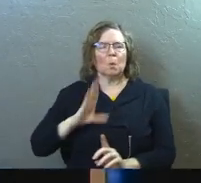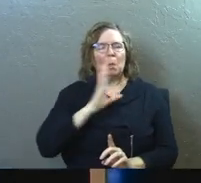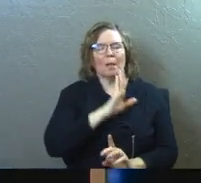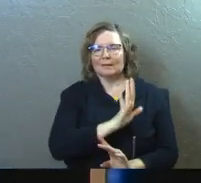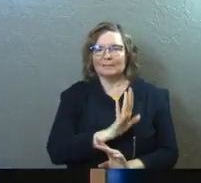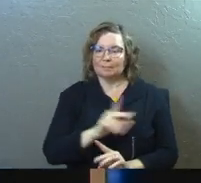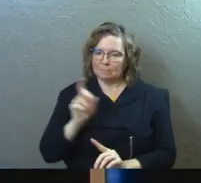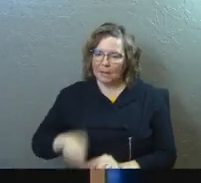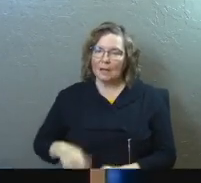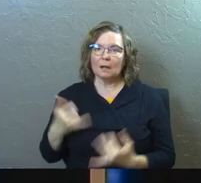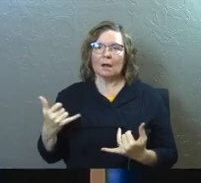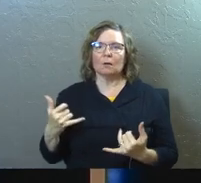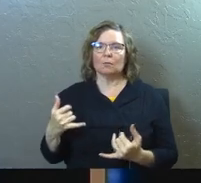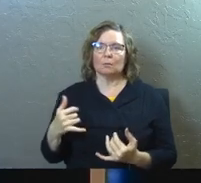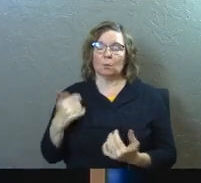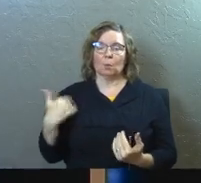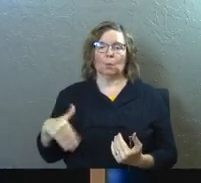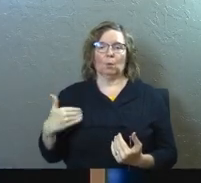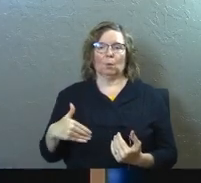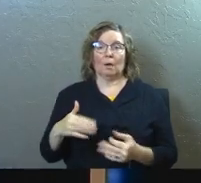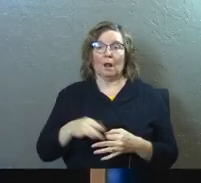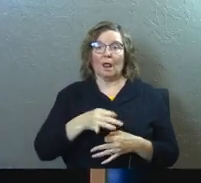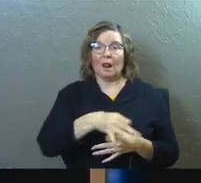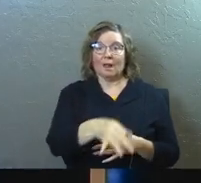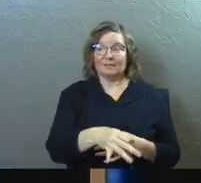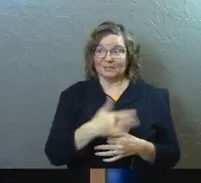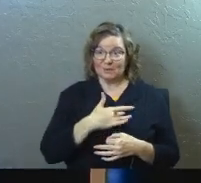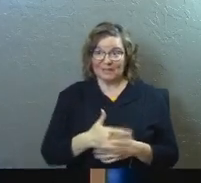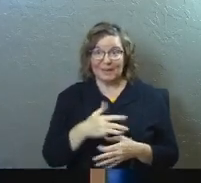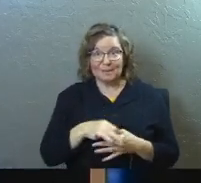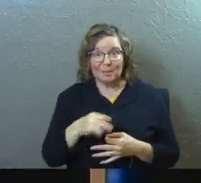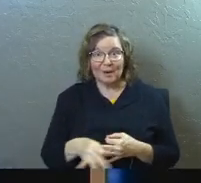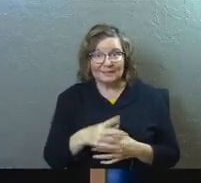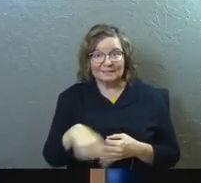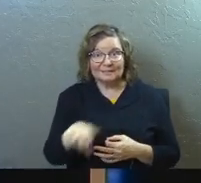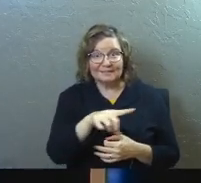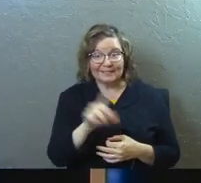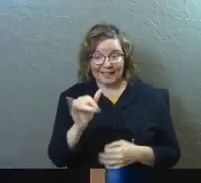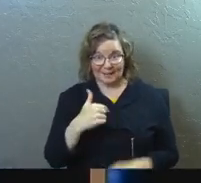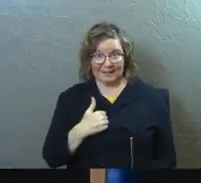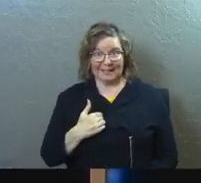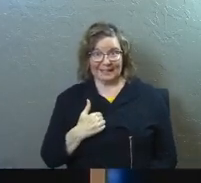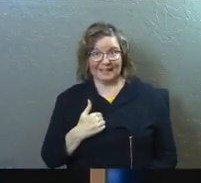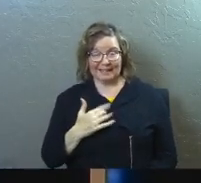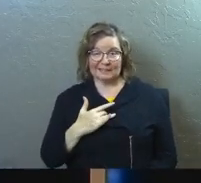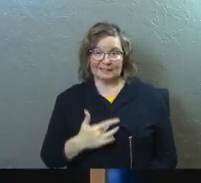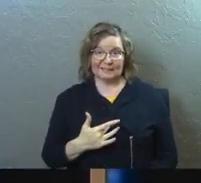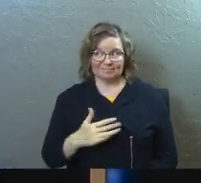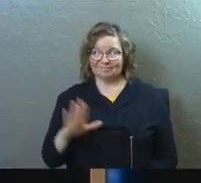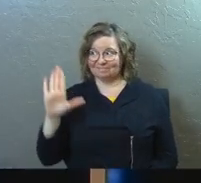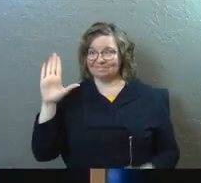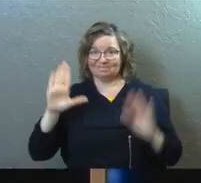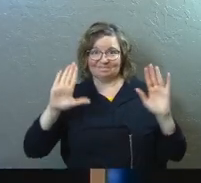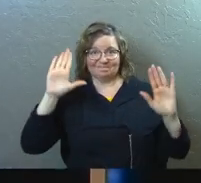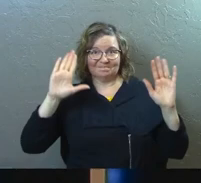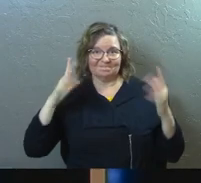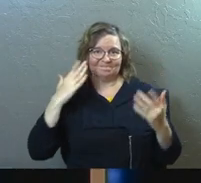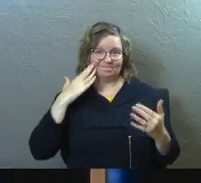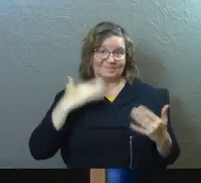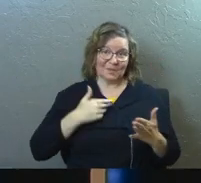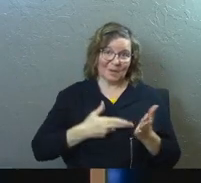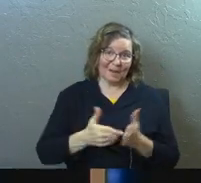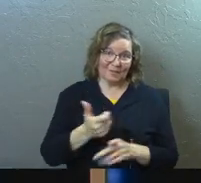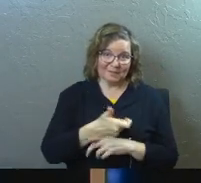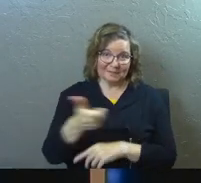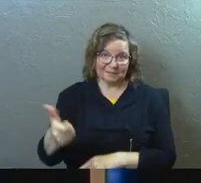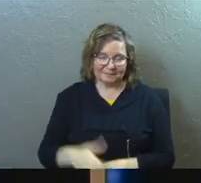Face that. Procrastination. How many of you are procrastinators like me? The hands go up fast. That's good. You're